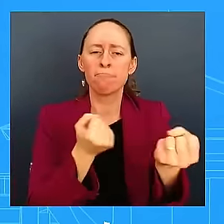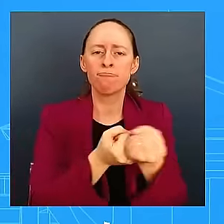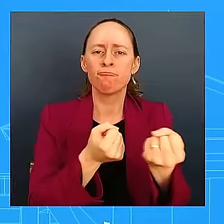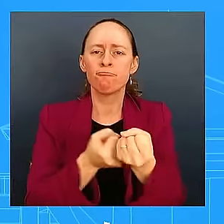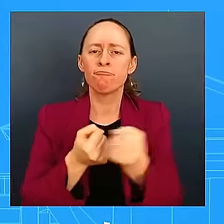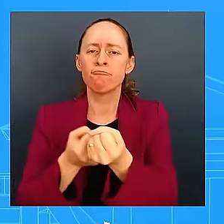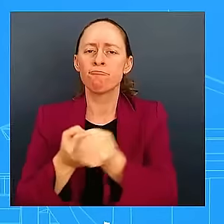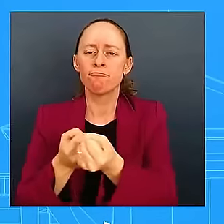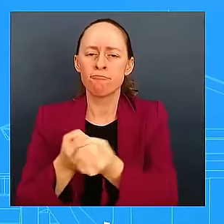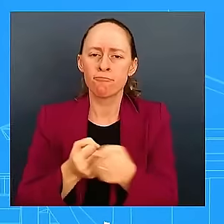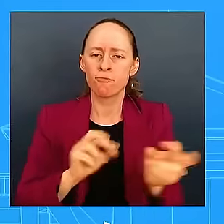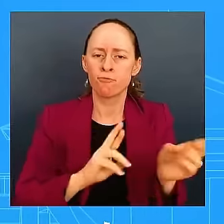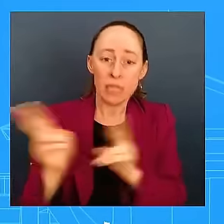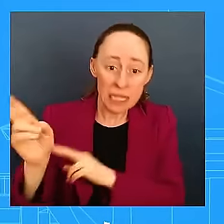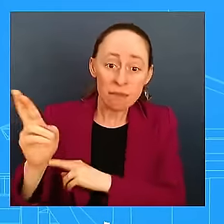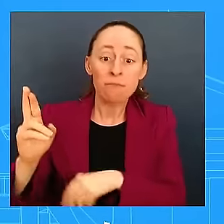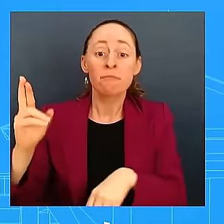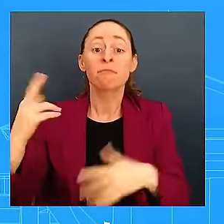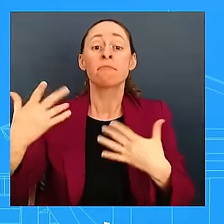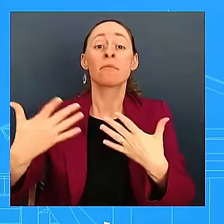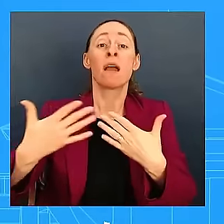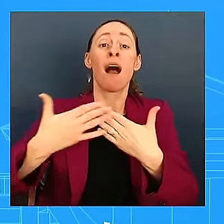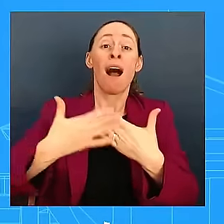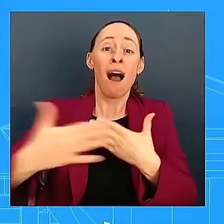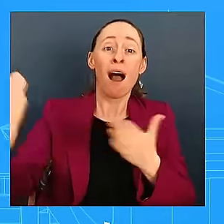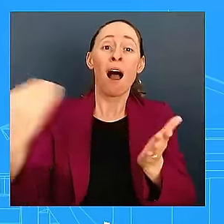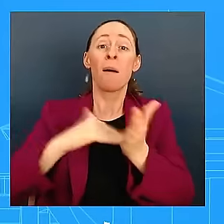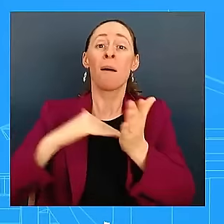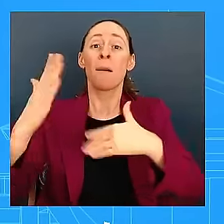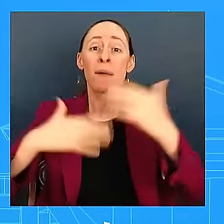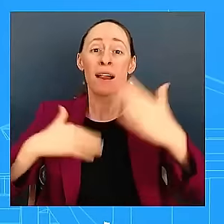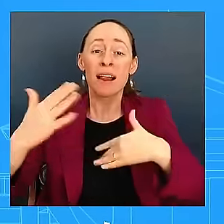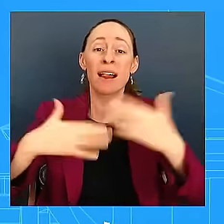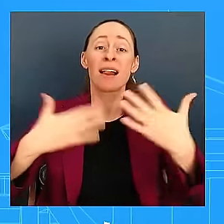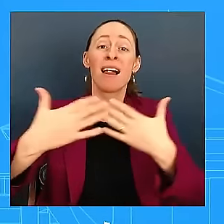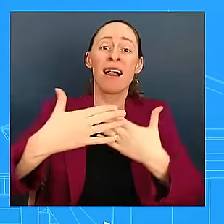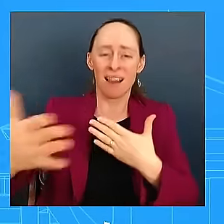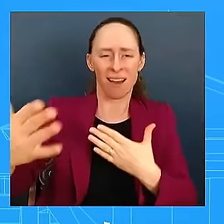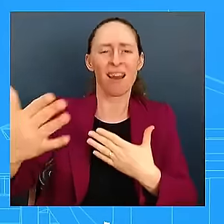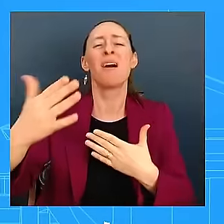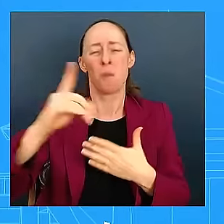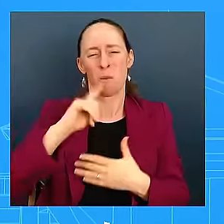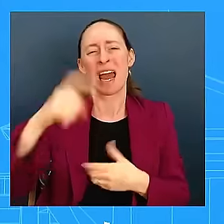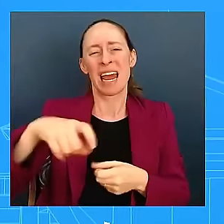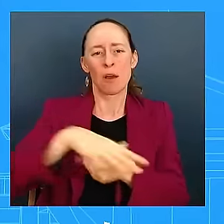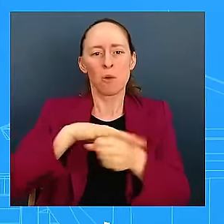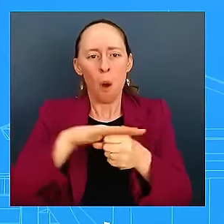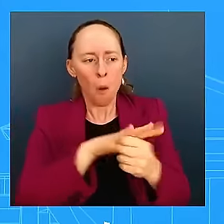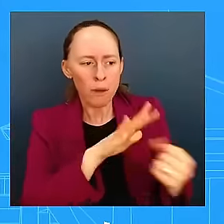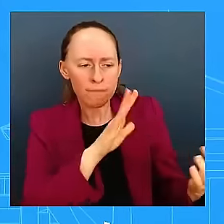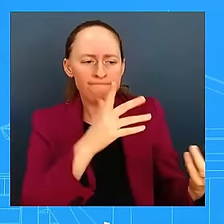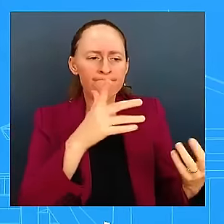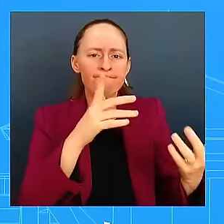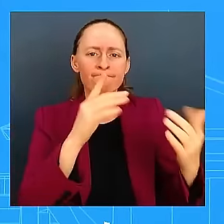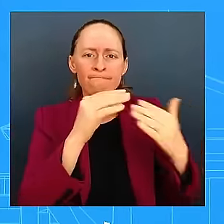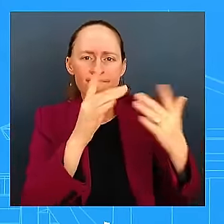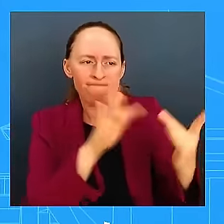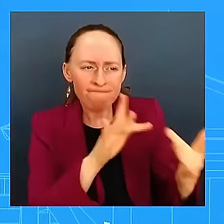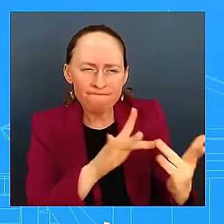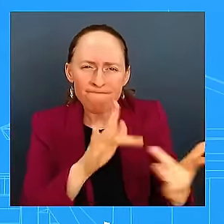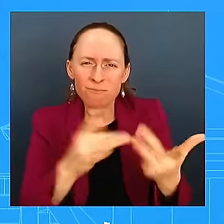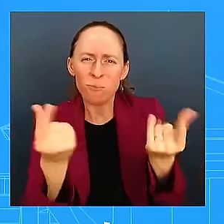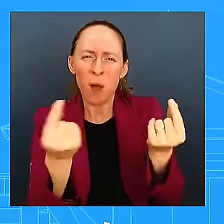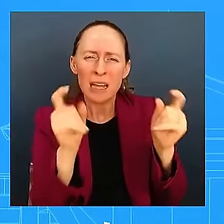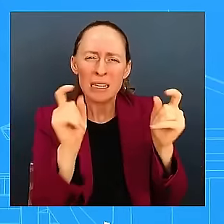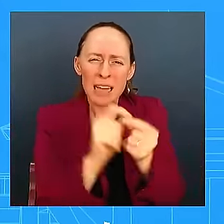we're going to continue to work through with our states about what they need and how we can best adjudicate those resources. But we are seeing an increase and we're seeing